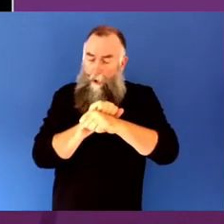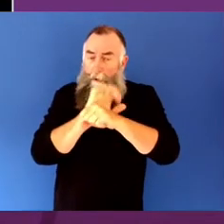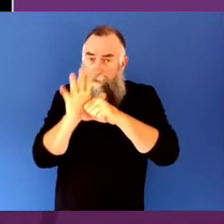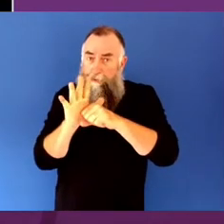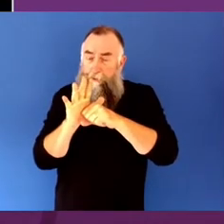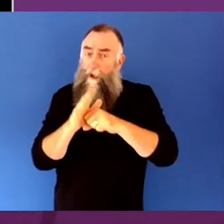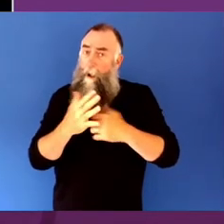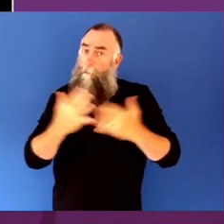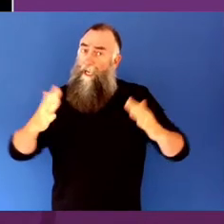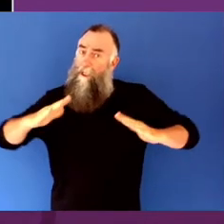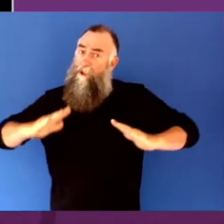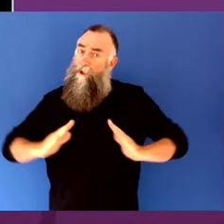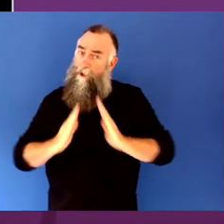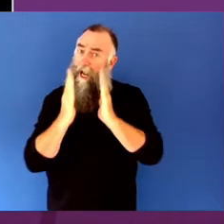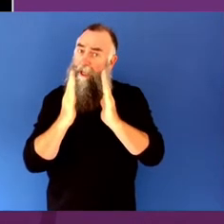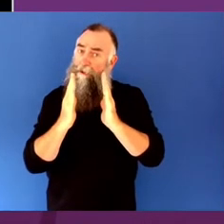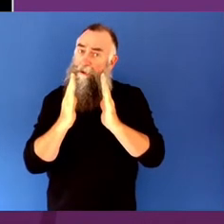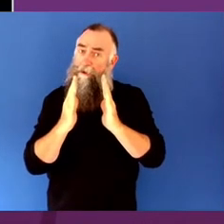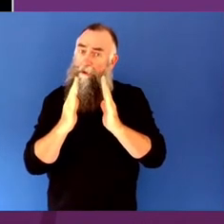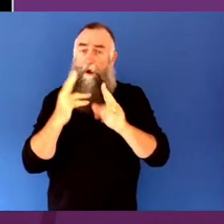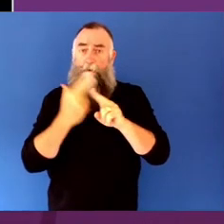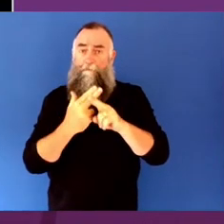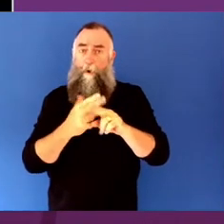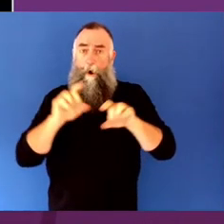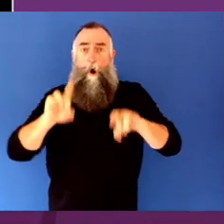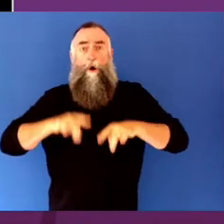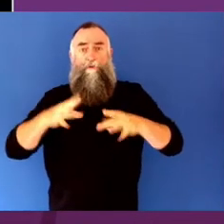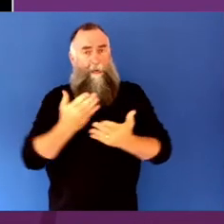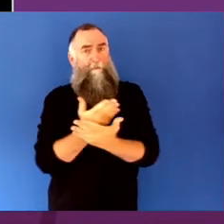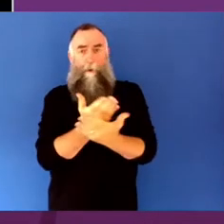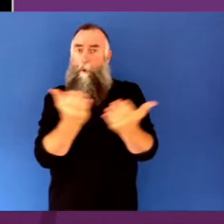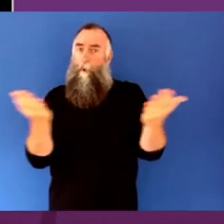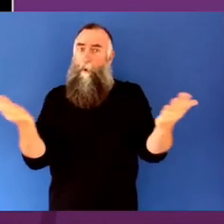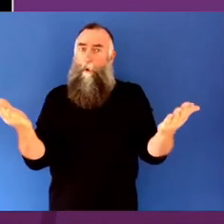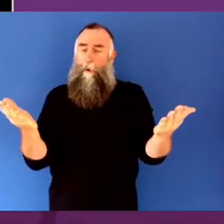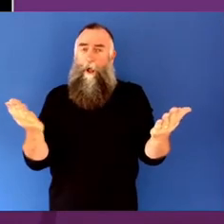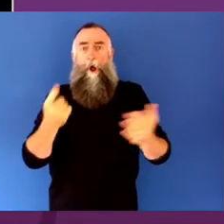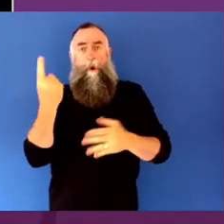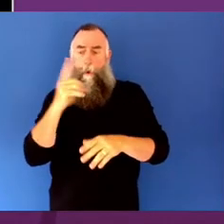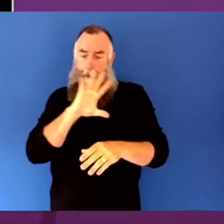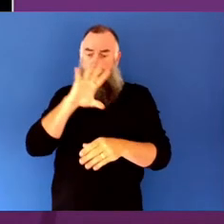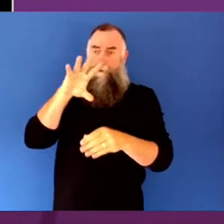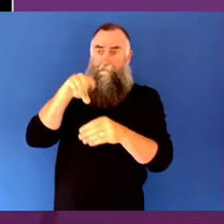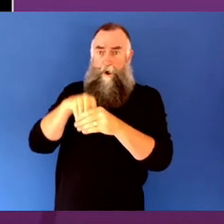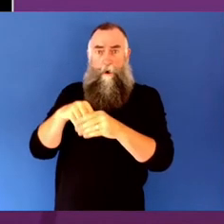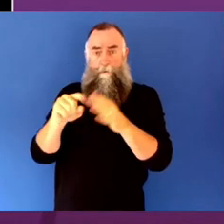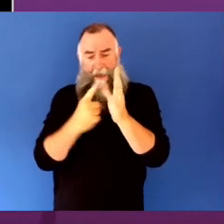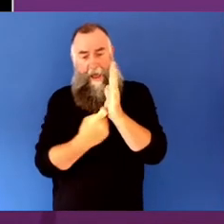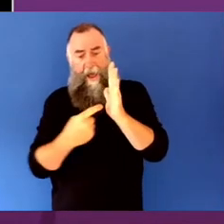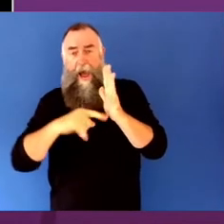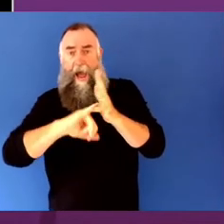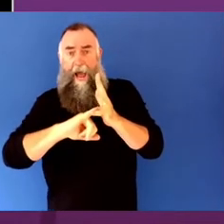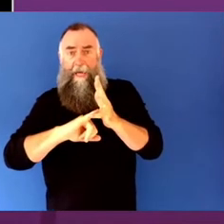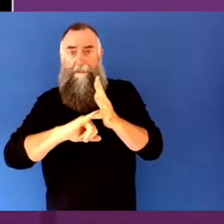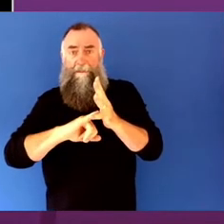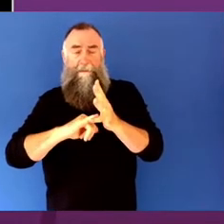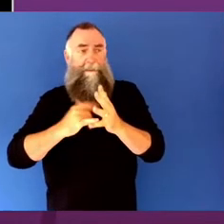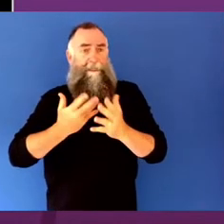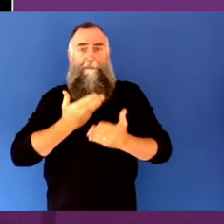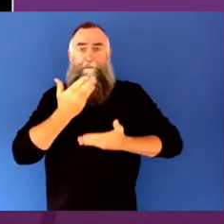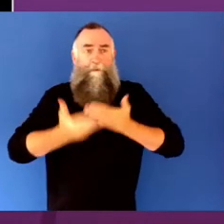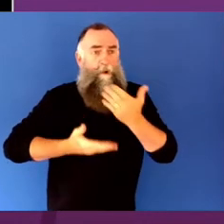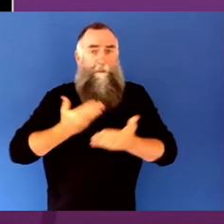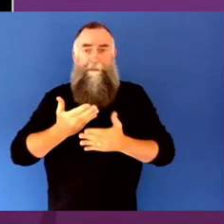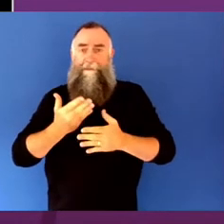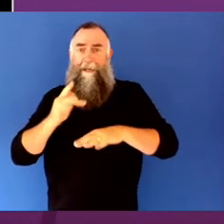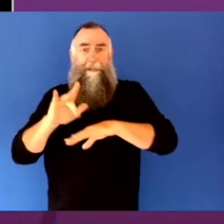for all Australians, but absolutely for all involved in the arts and entertainment sectors. But it has